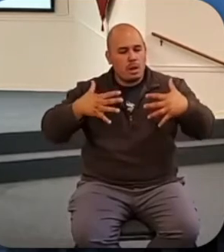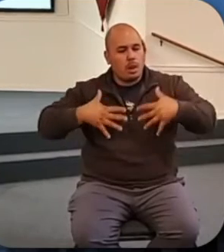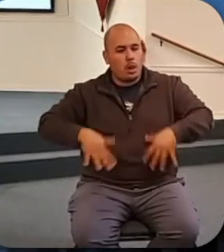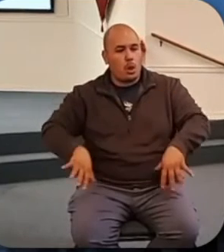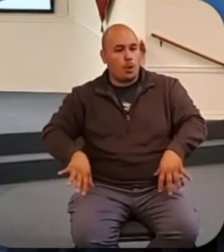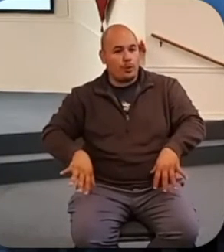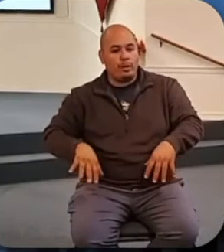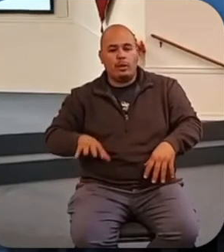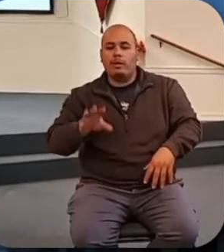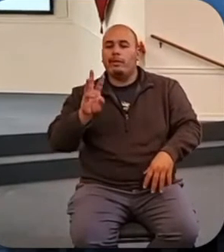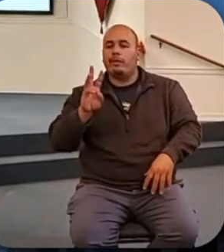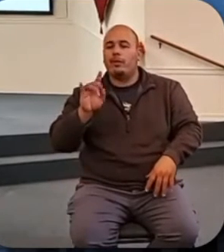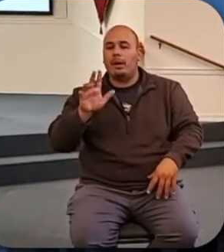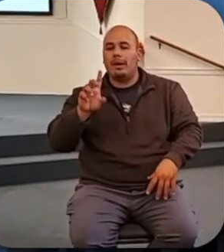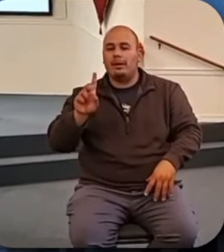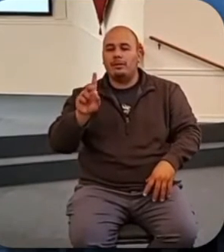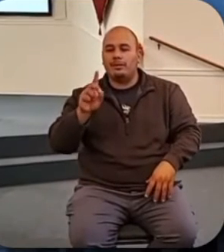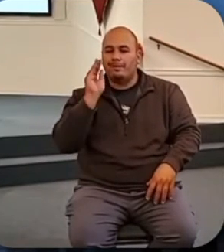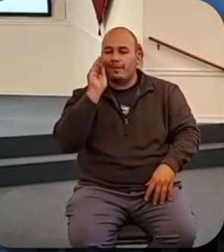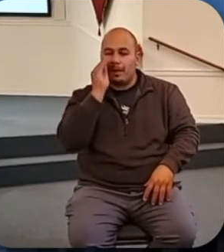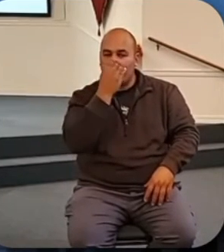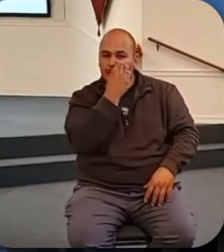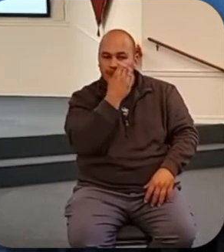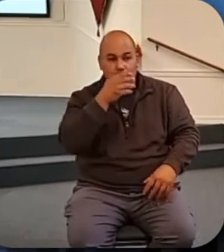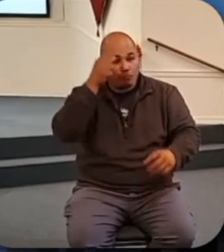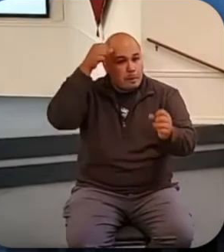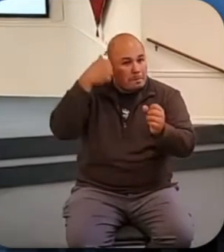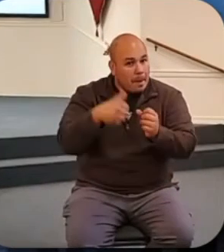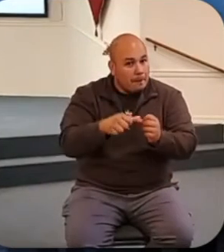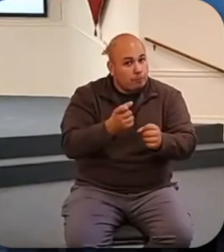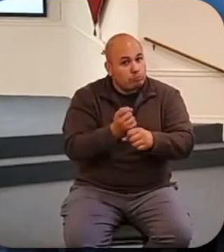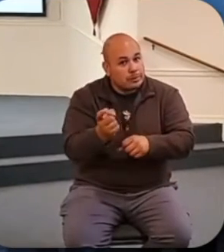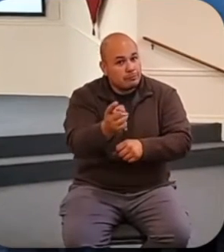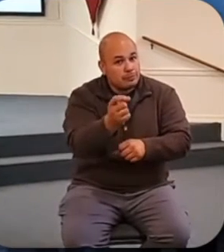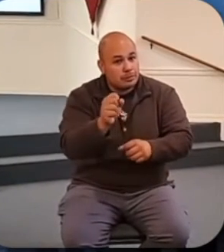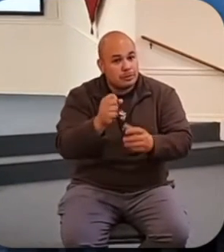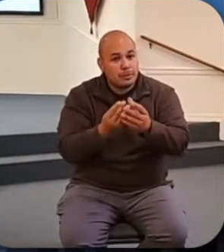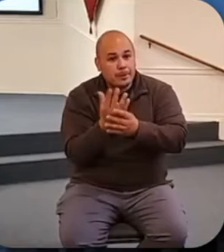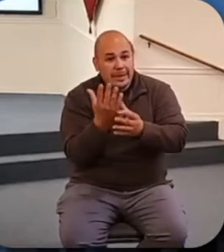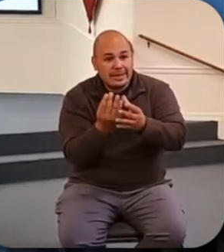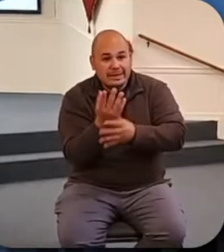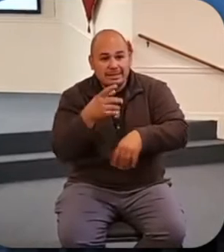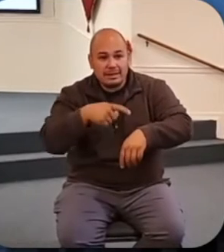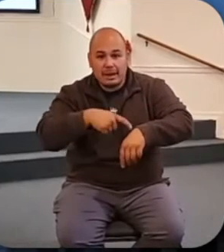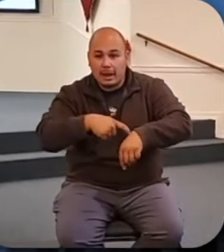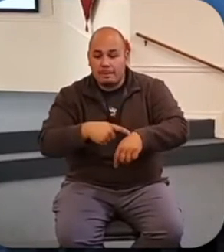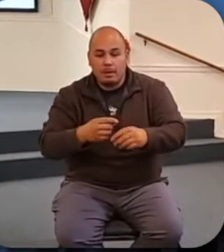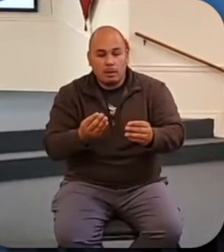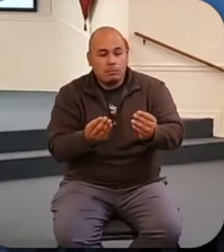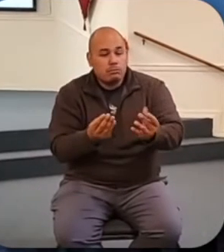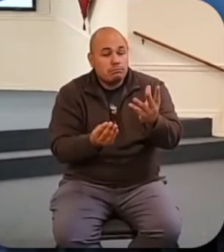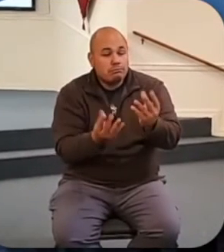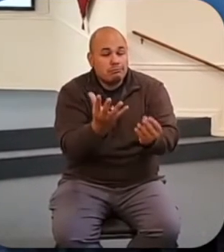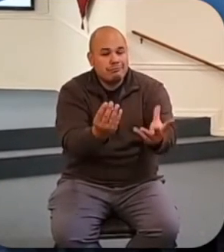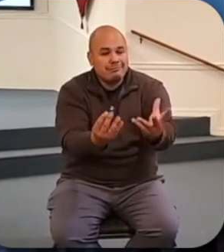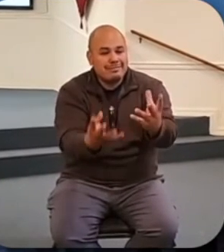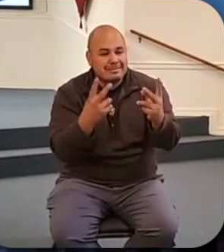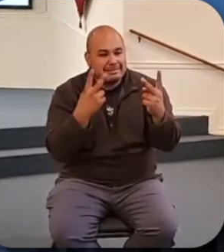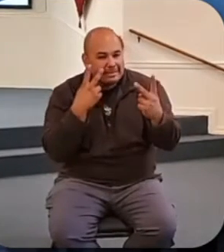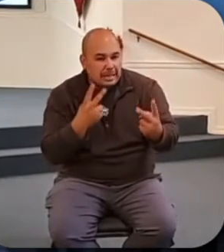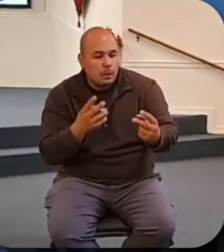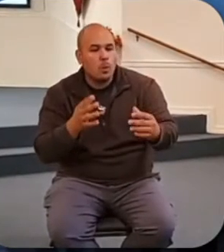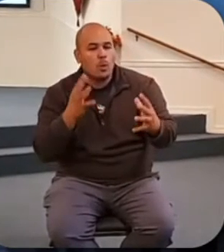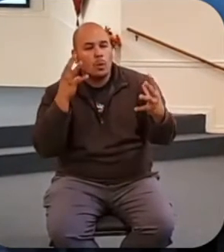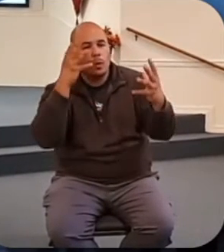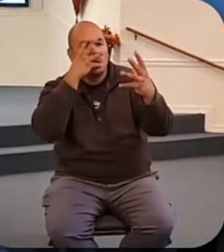when the hills green up and the flowers come out? Remember how God clothes the wild flowers. God who provides